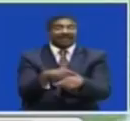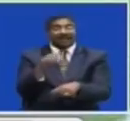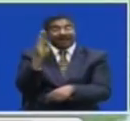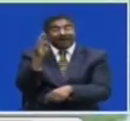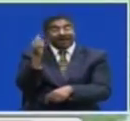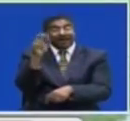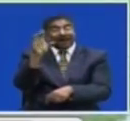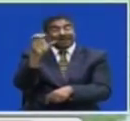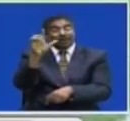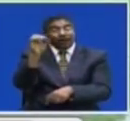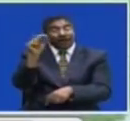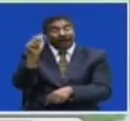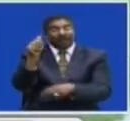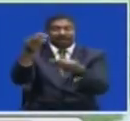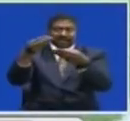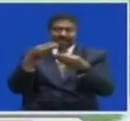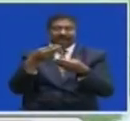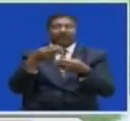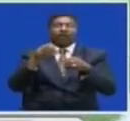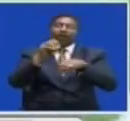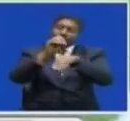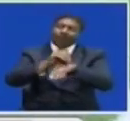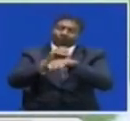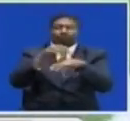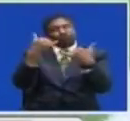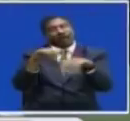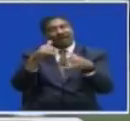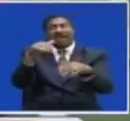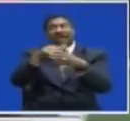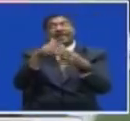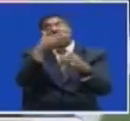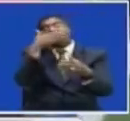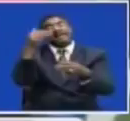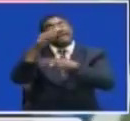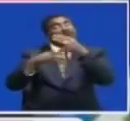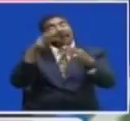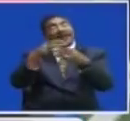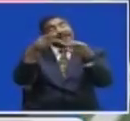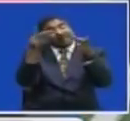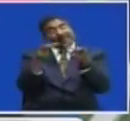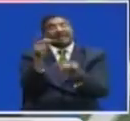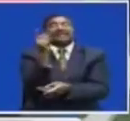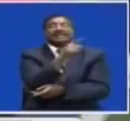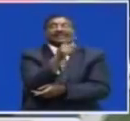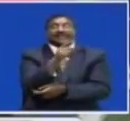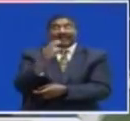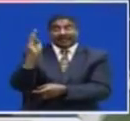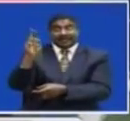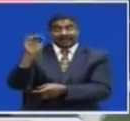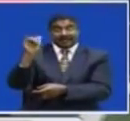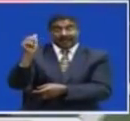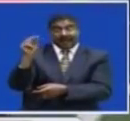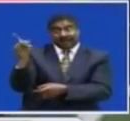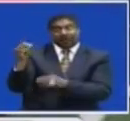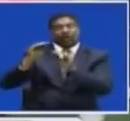Opportunity To Play Football For Such A Big Club In The World Brian Kusenema Has Been Coaching The Underfooting Squad For The